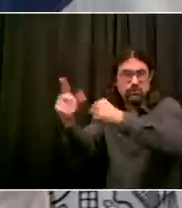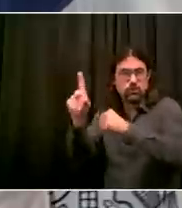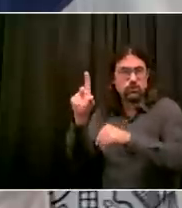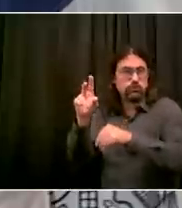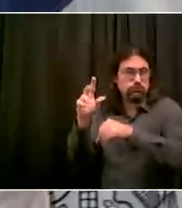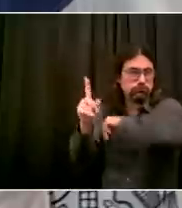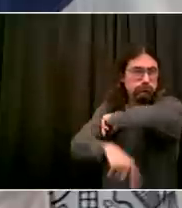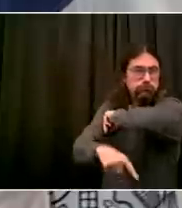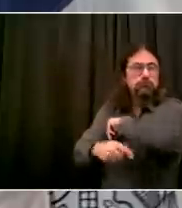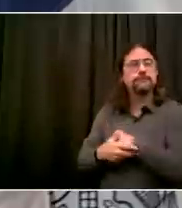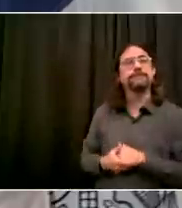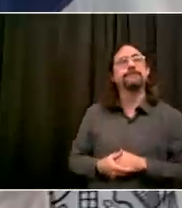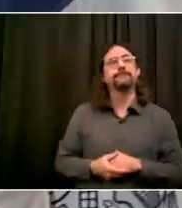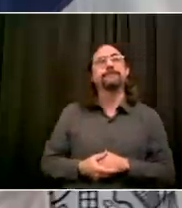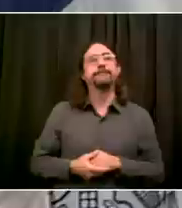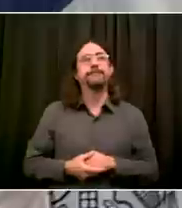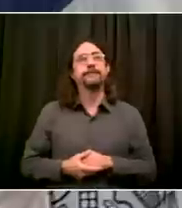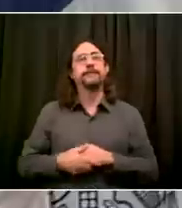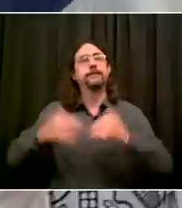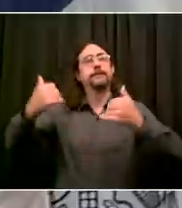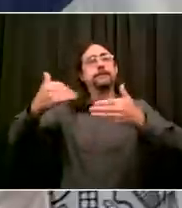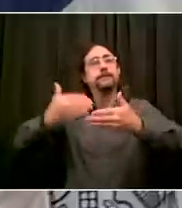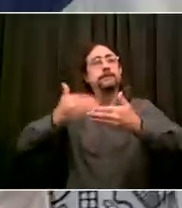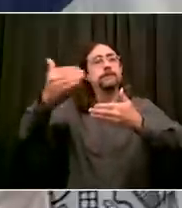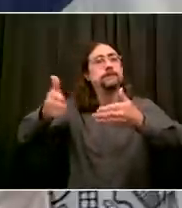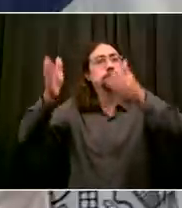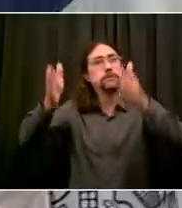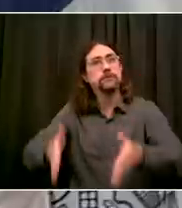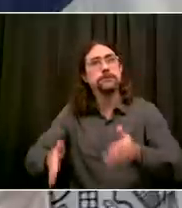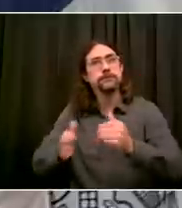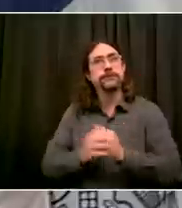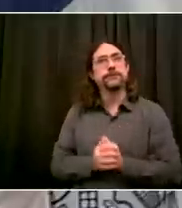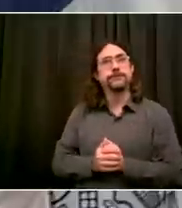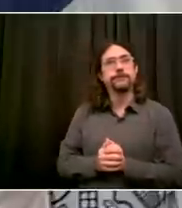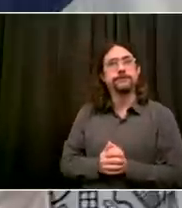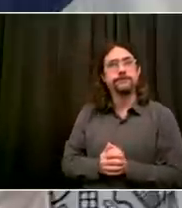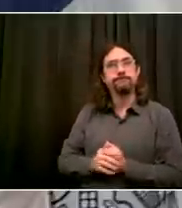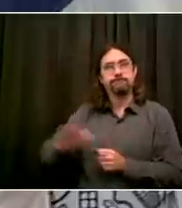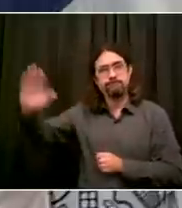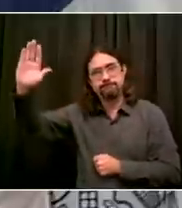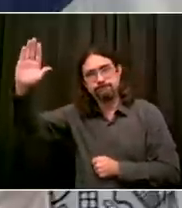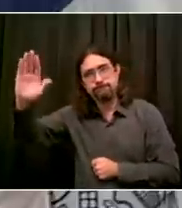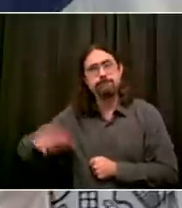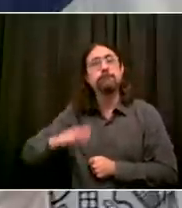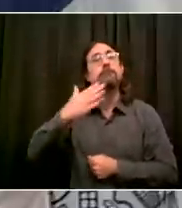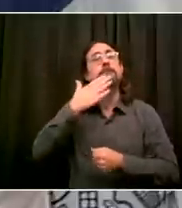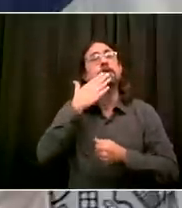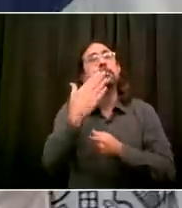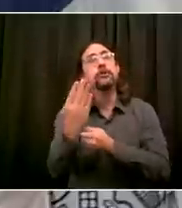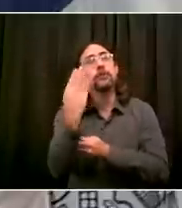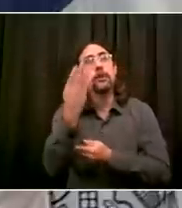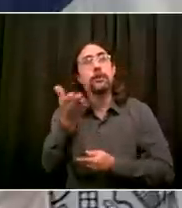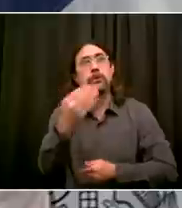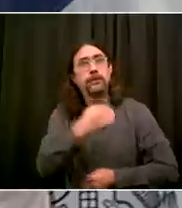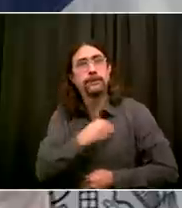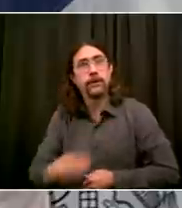Thank you, thank you. Actually, 30 seconds ago, HNH texted me that my COVID test was negative. Ah, congratulations.